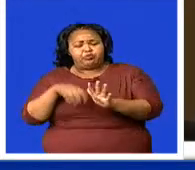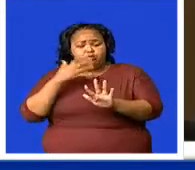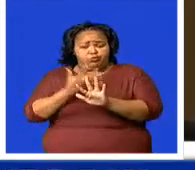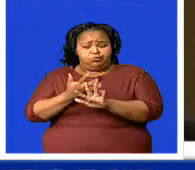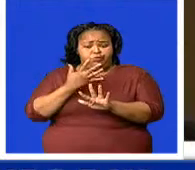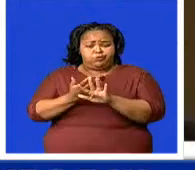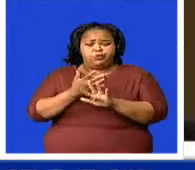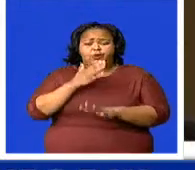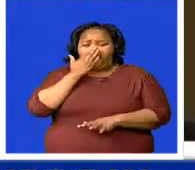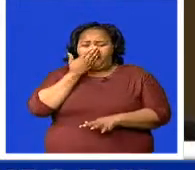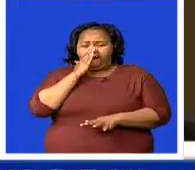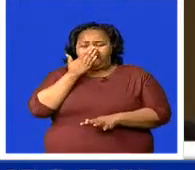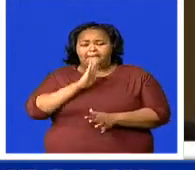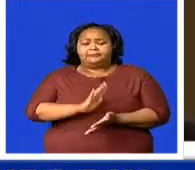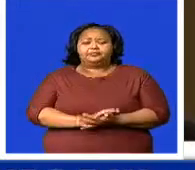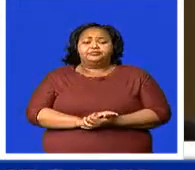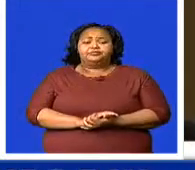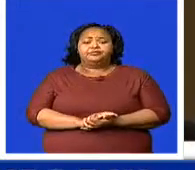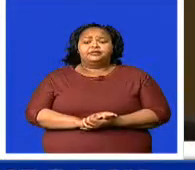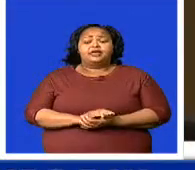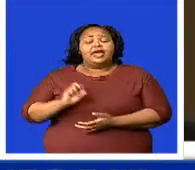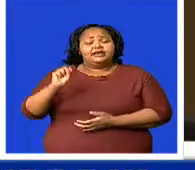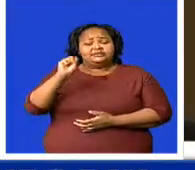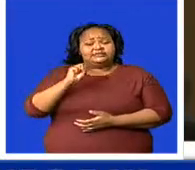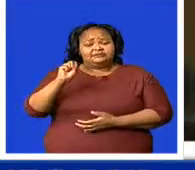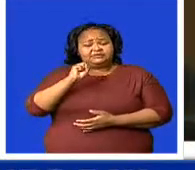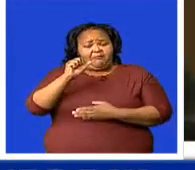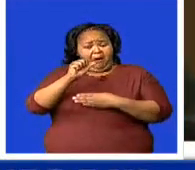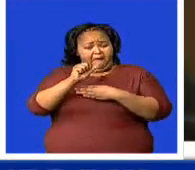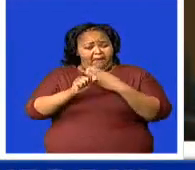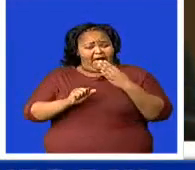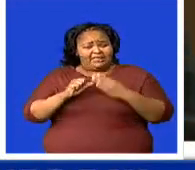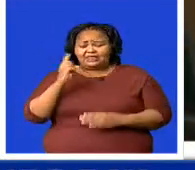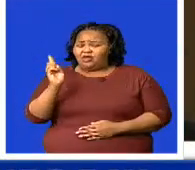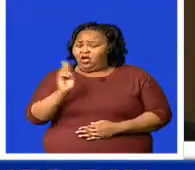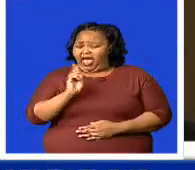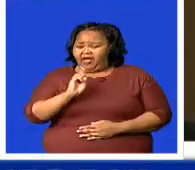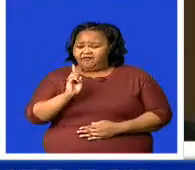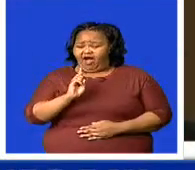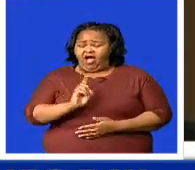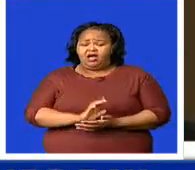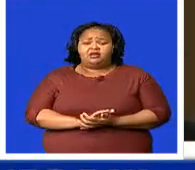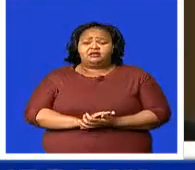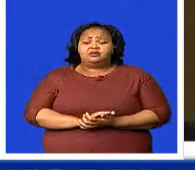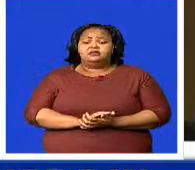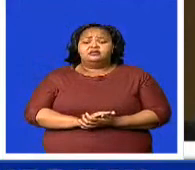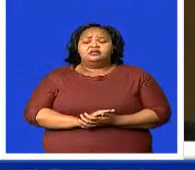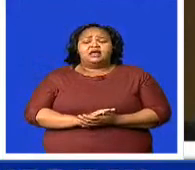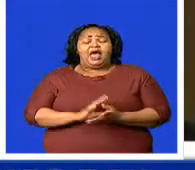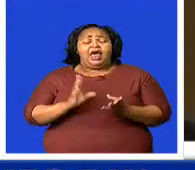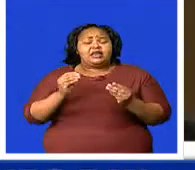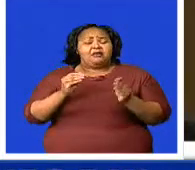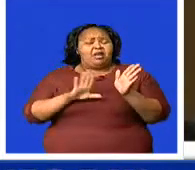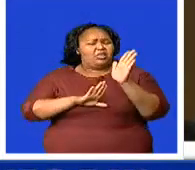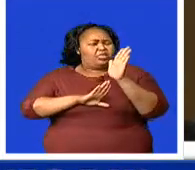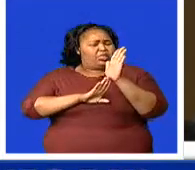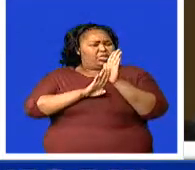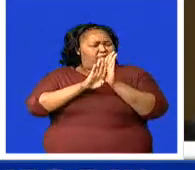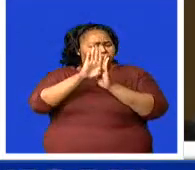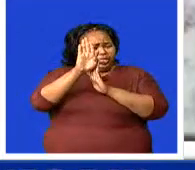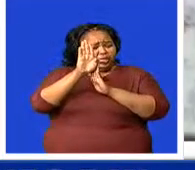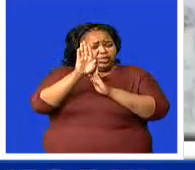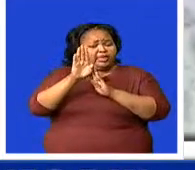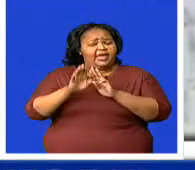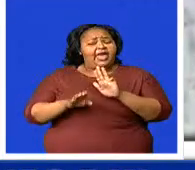cases, in September alone, the number had grown up to 9